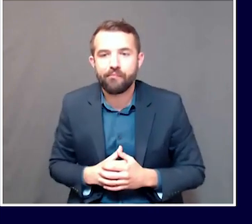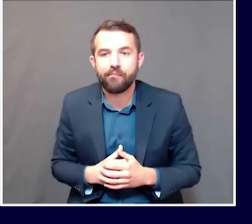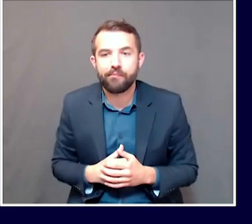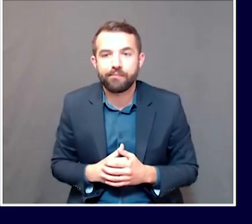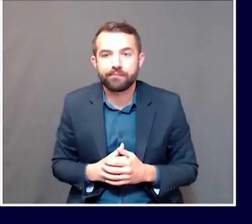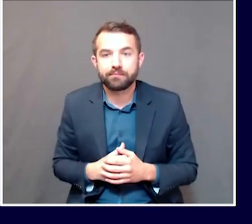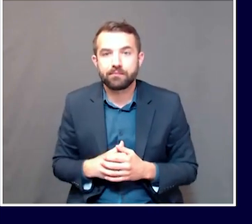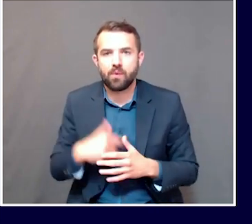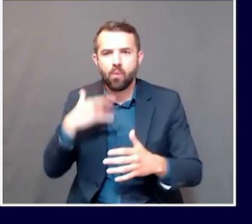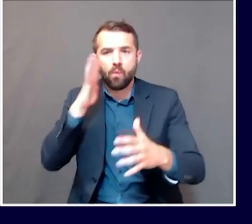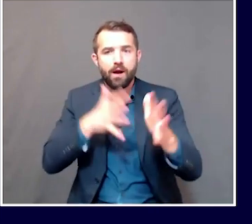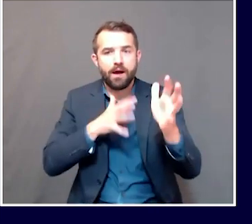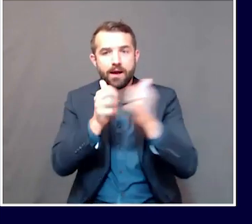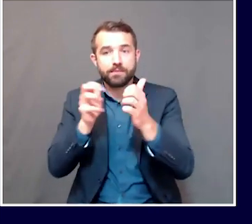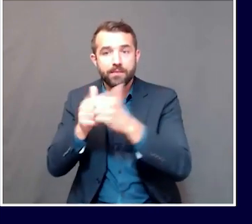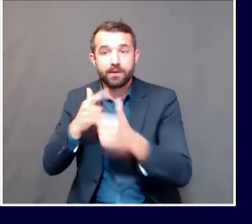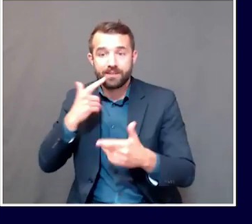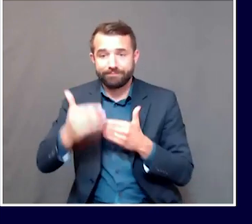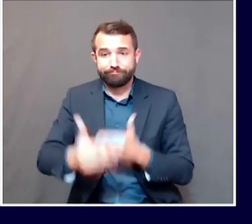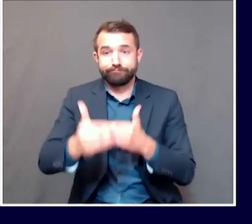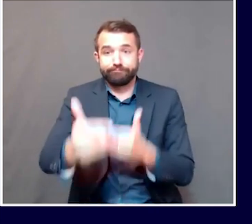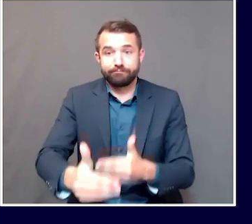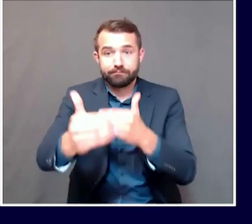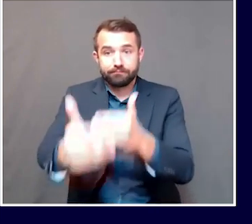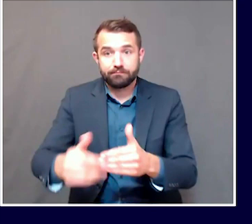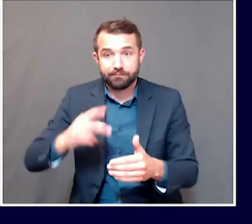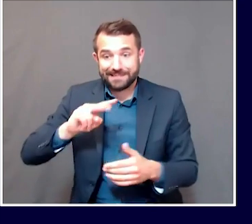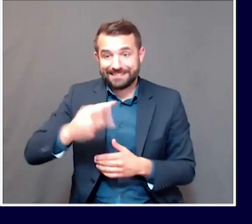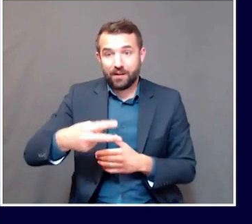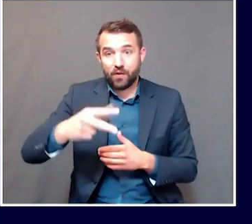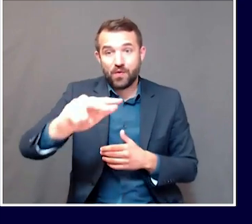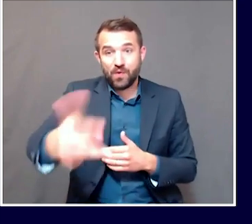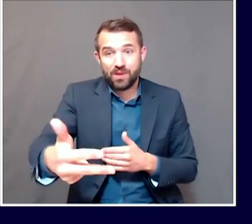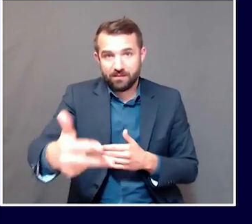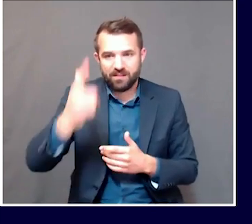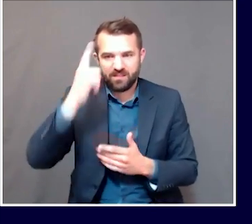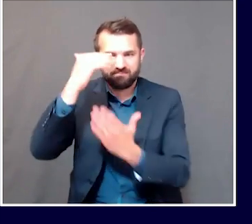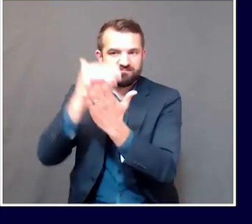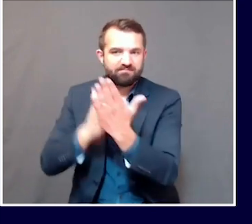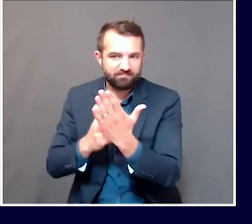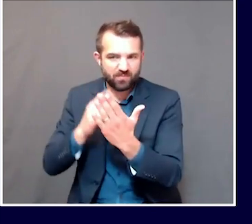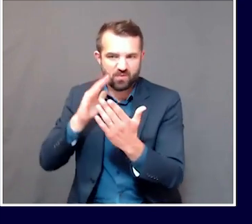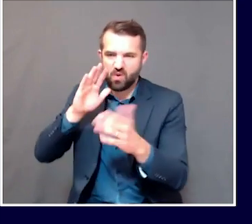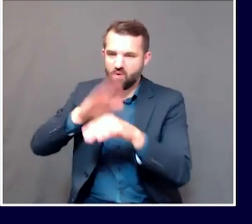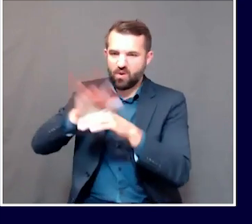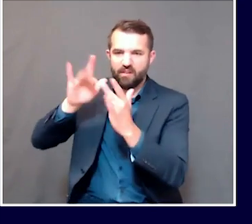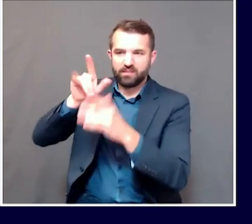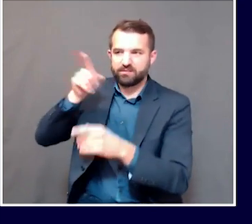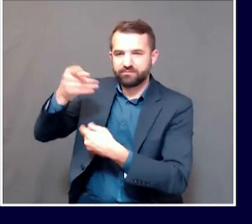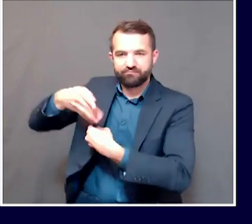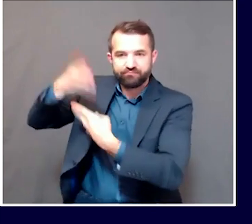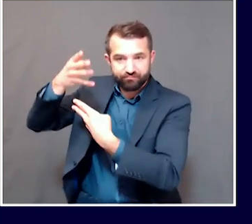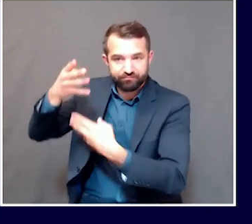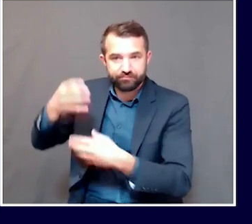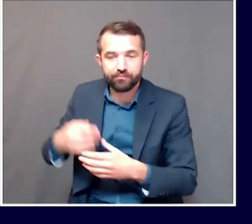stage three checklist for businesses and activities. With that, Dr. Shaw, I think it's time to open up to questions.